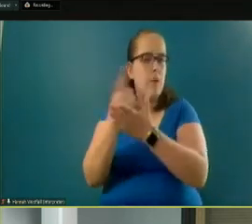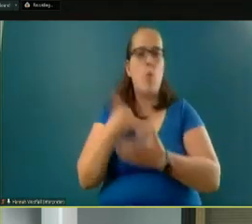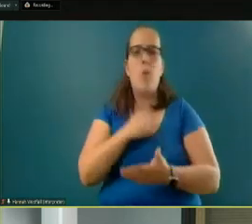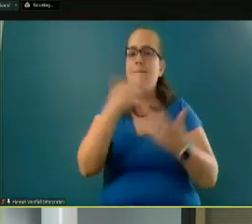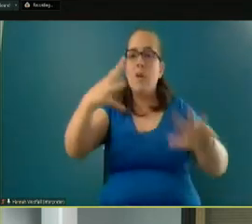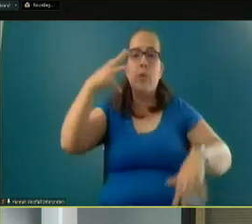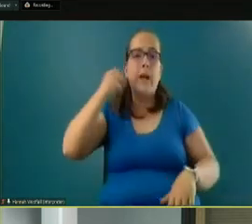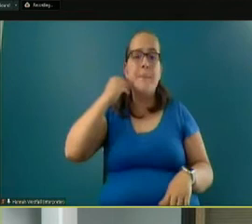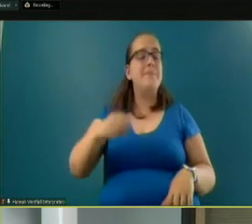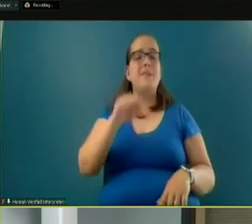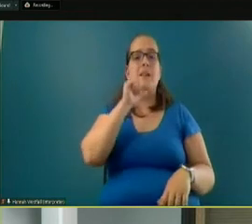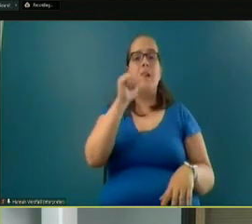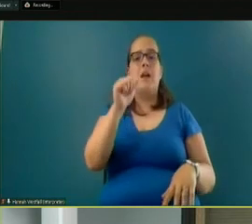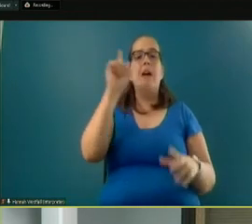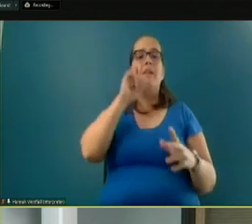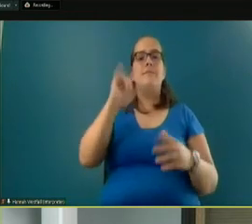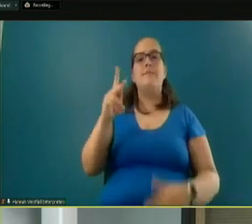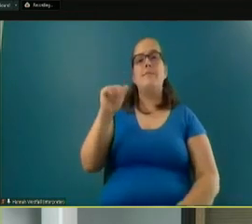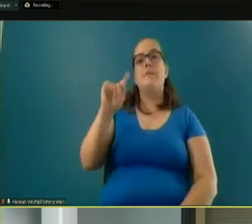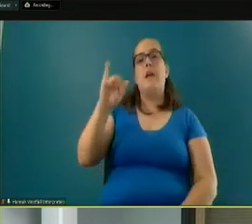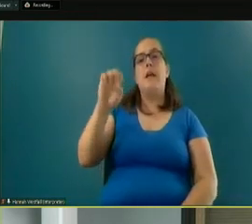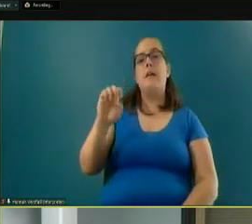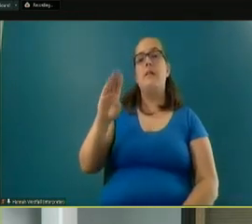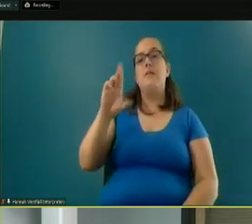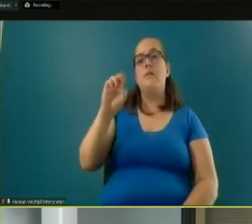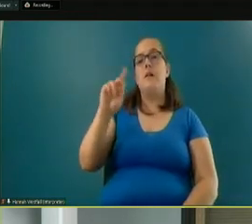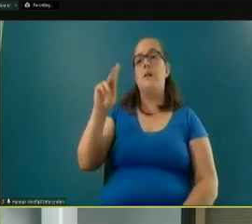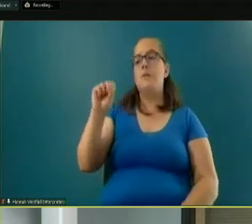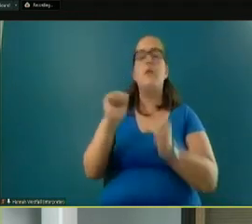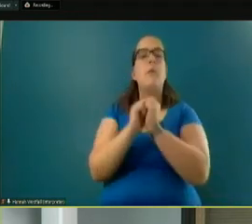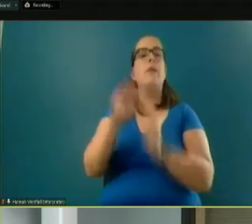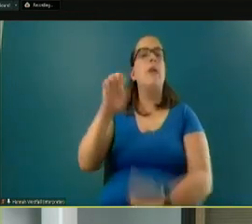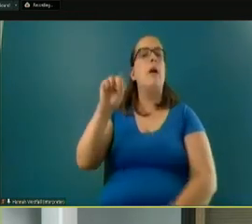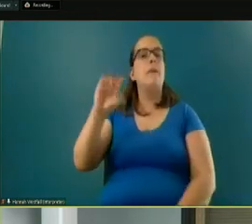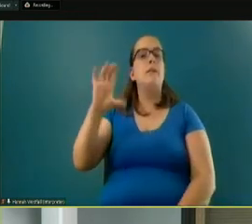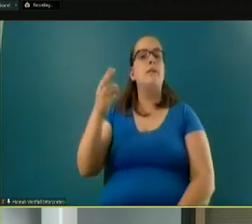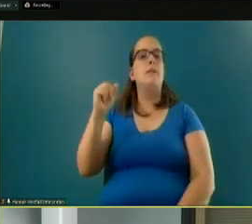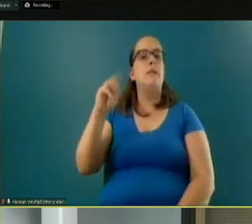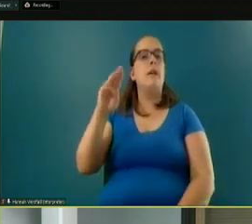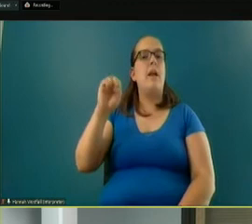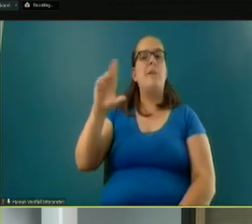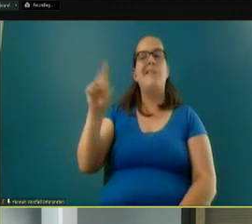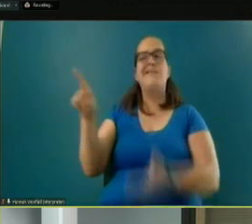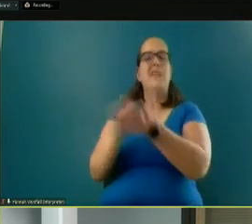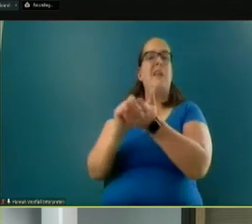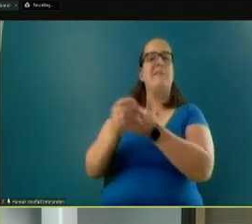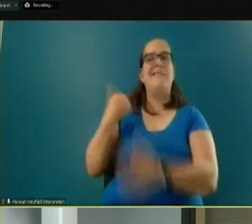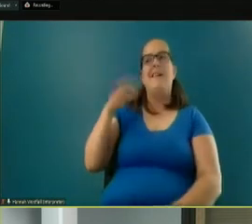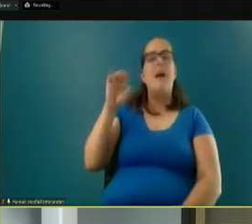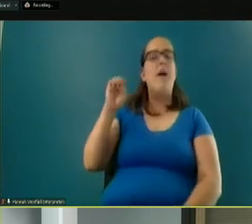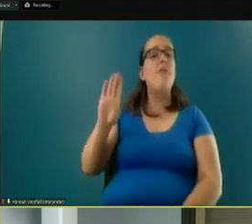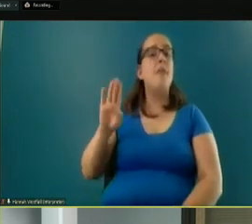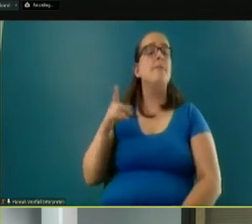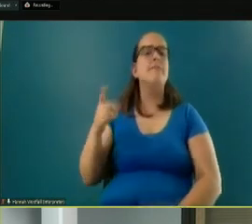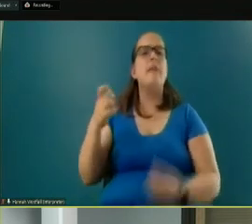This isn't I think it was Katie Brooks with the Ben Chamber mentioned this in the bulletin back in February, that many of